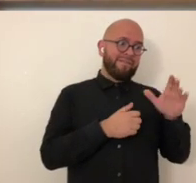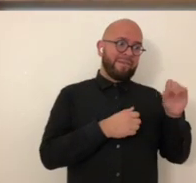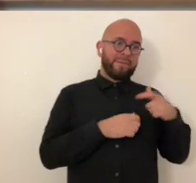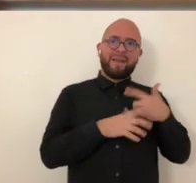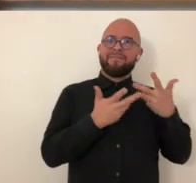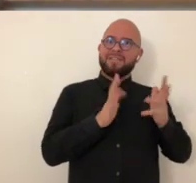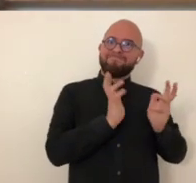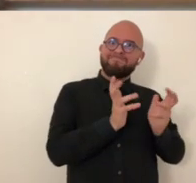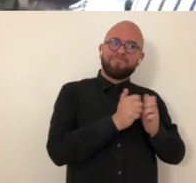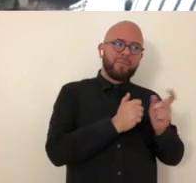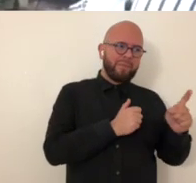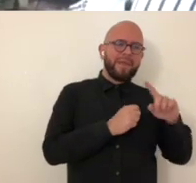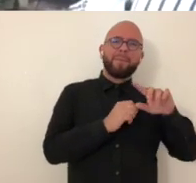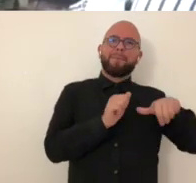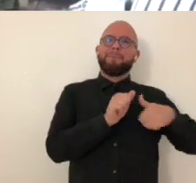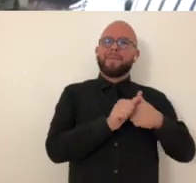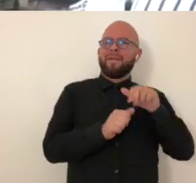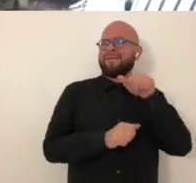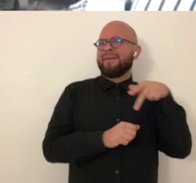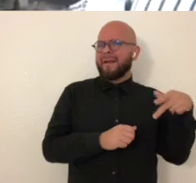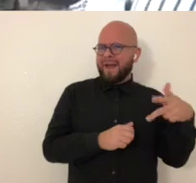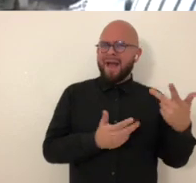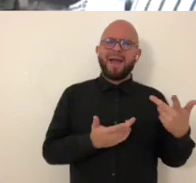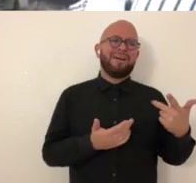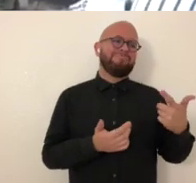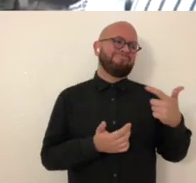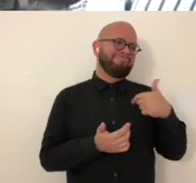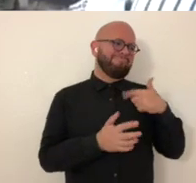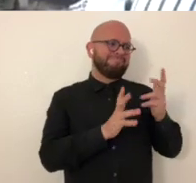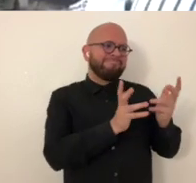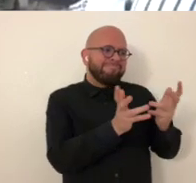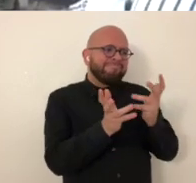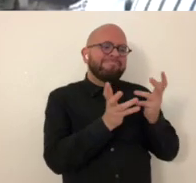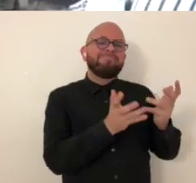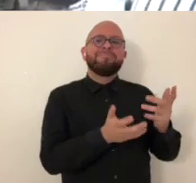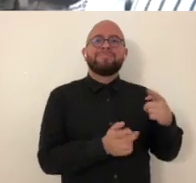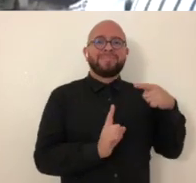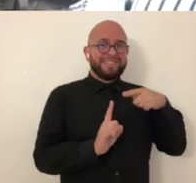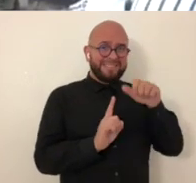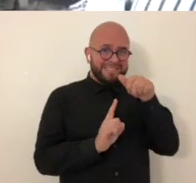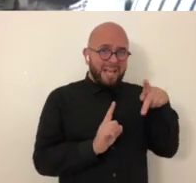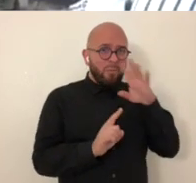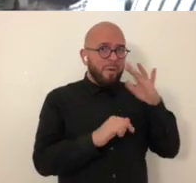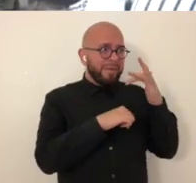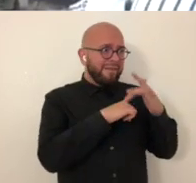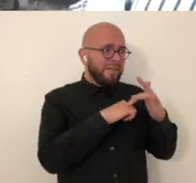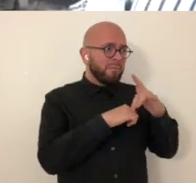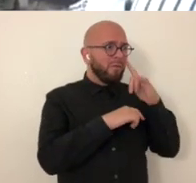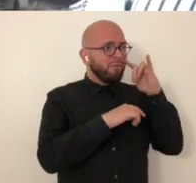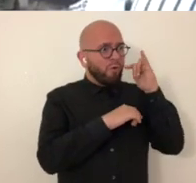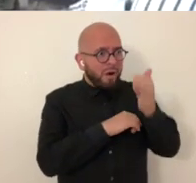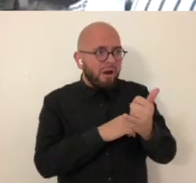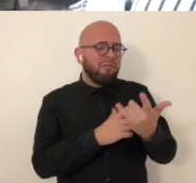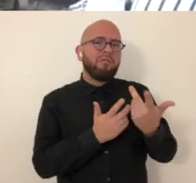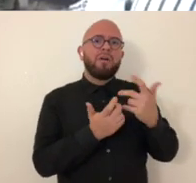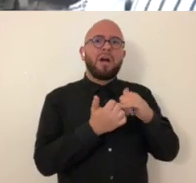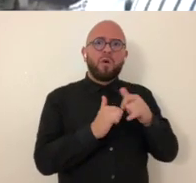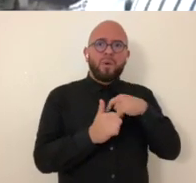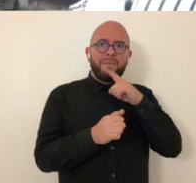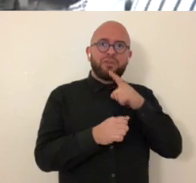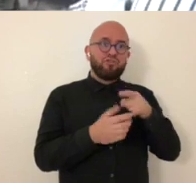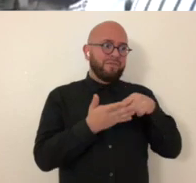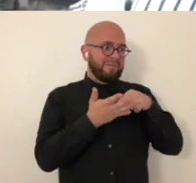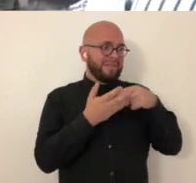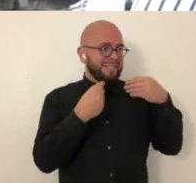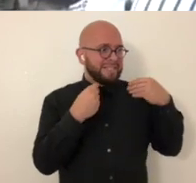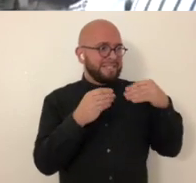going to manage that even beyond that and you know i had conversations with the company behind the app recently i was talking to them about you know is